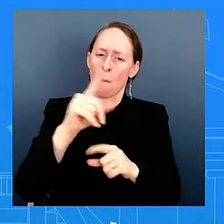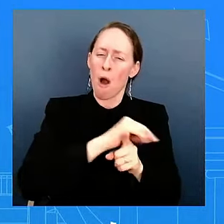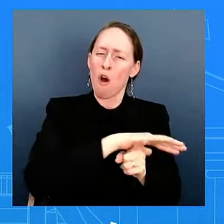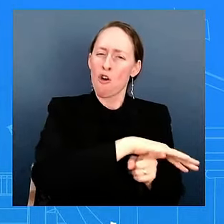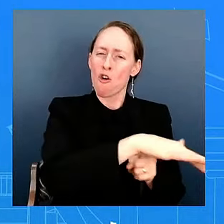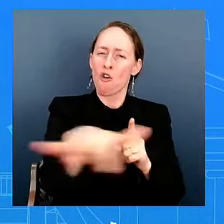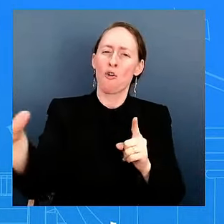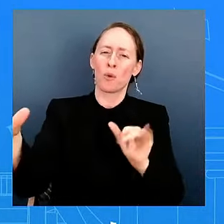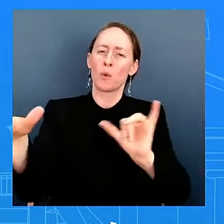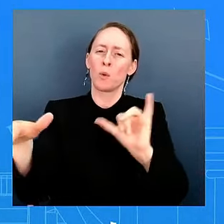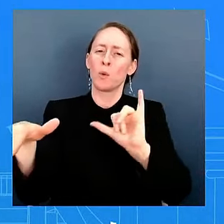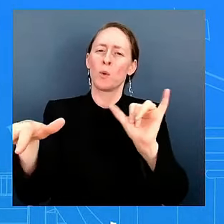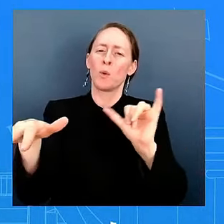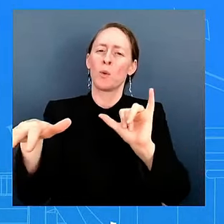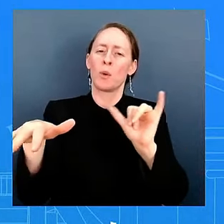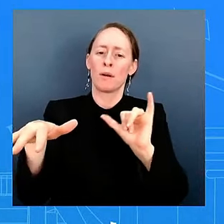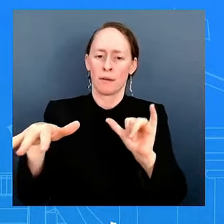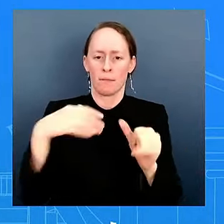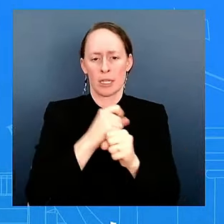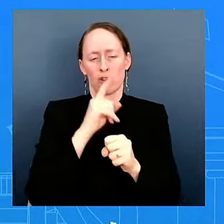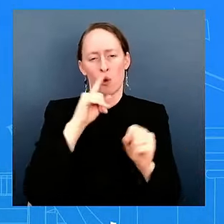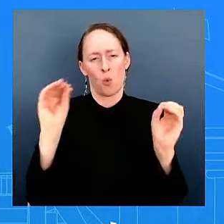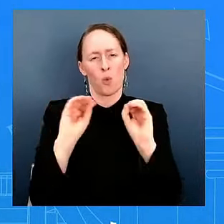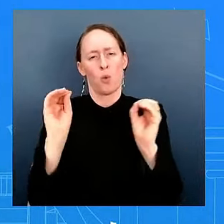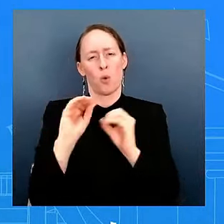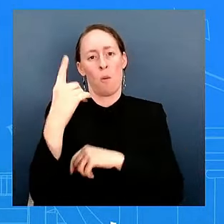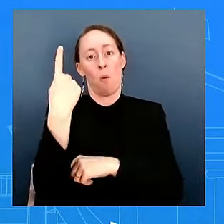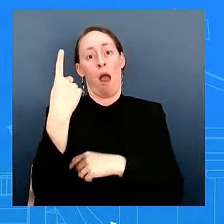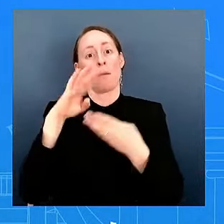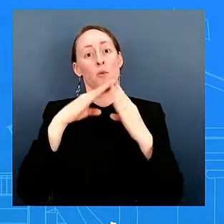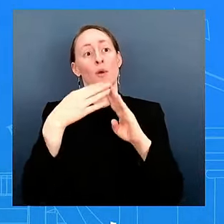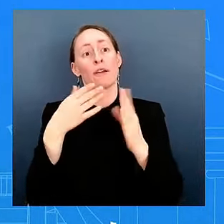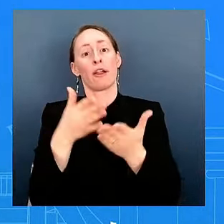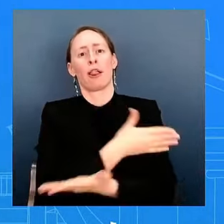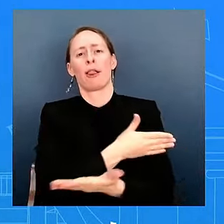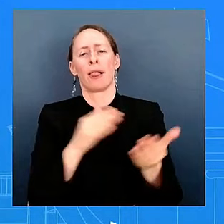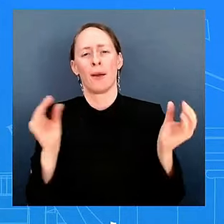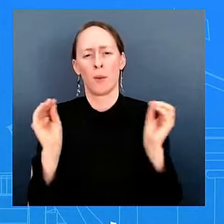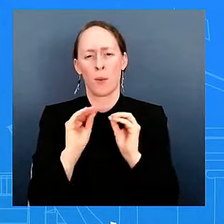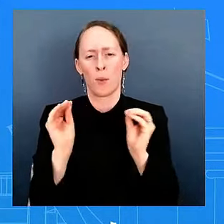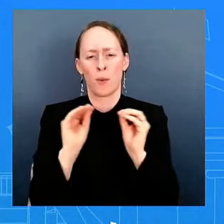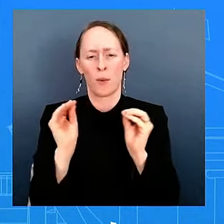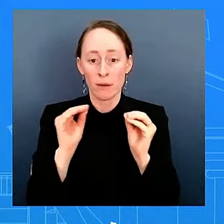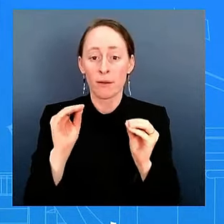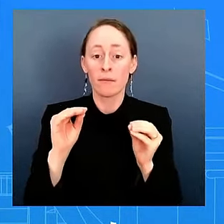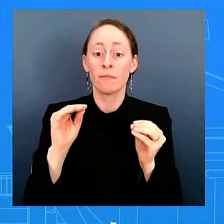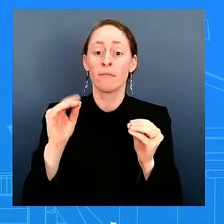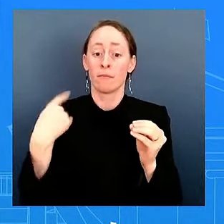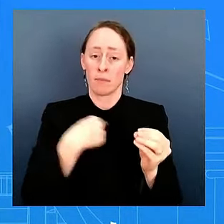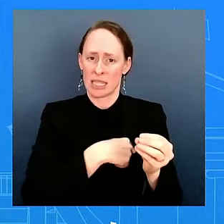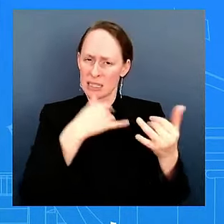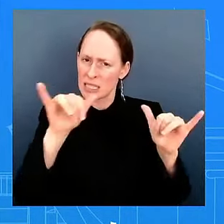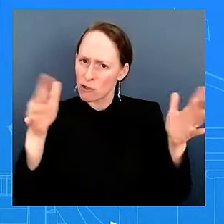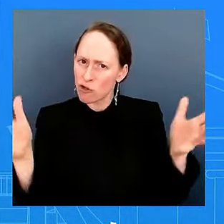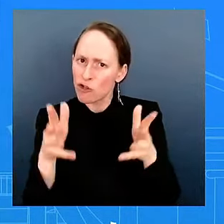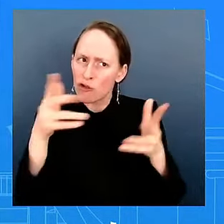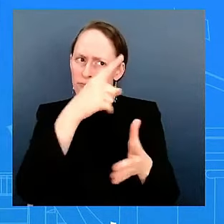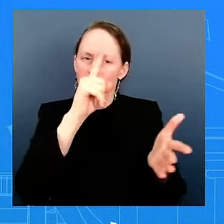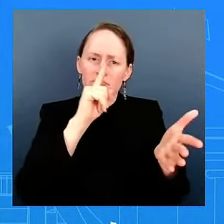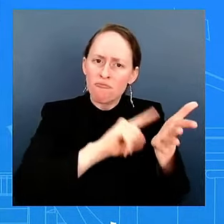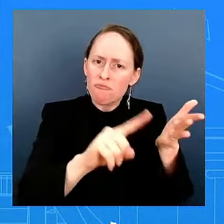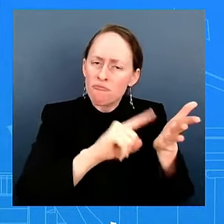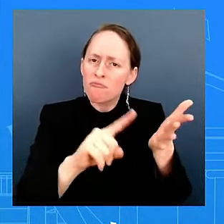anybody behind. But the study of reparations, we believe, and will continue to say this, is something for Congress